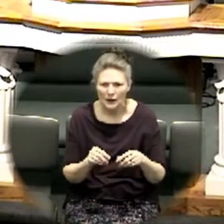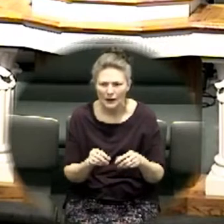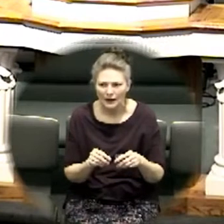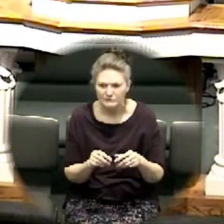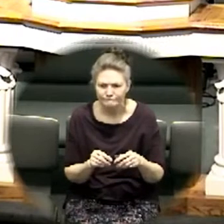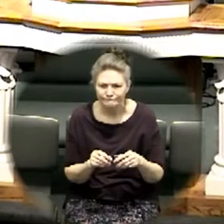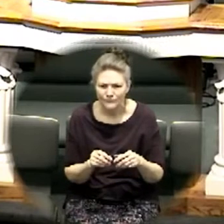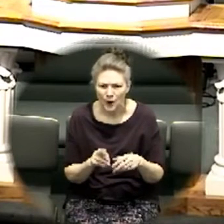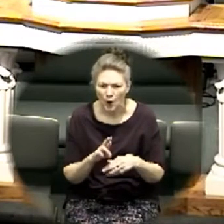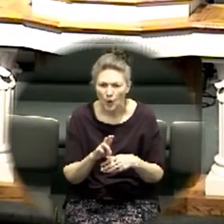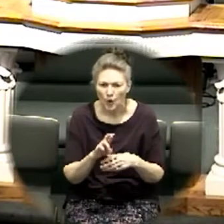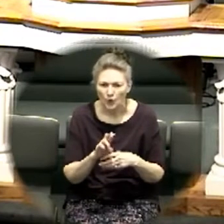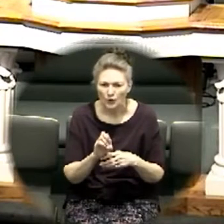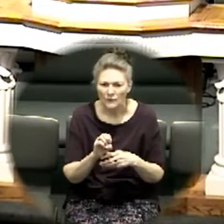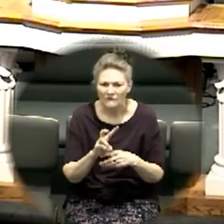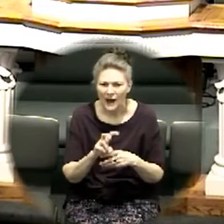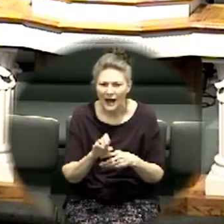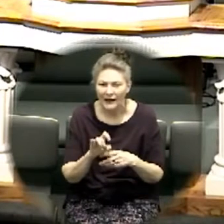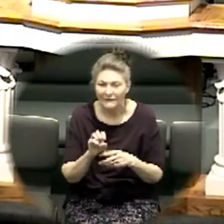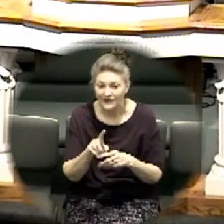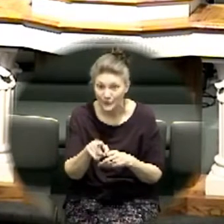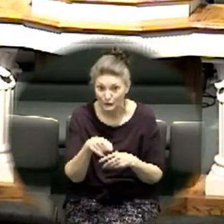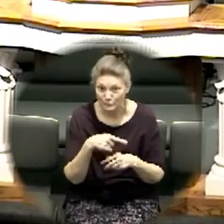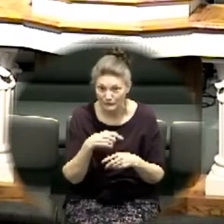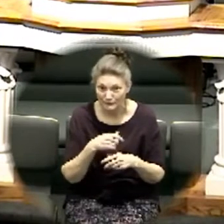saying I gave you truth